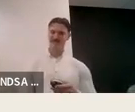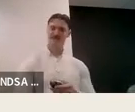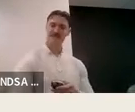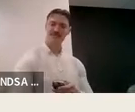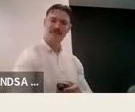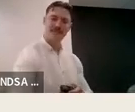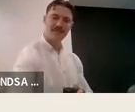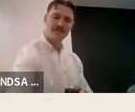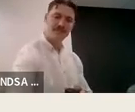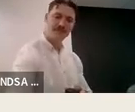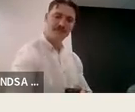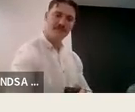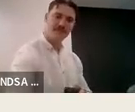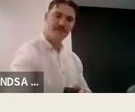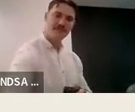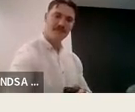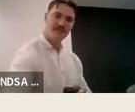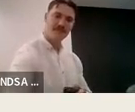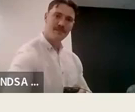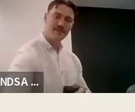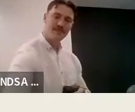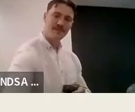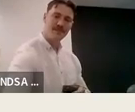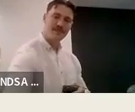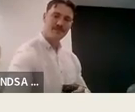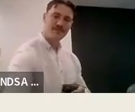Awesome. All right, let's begin. So